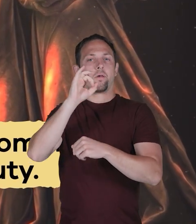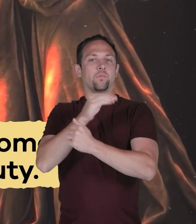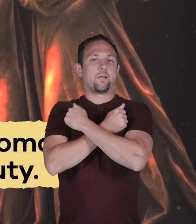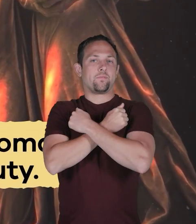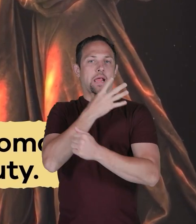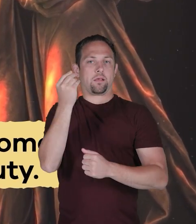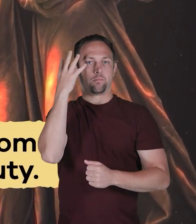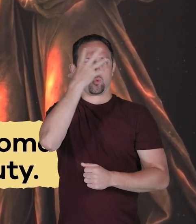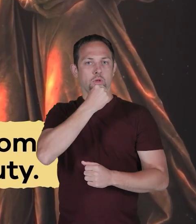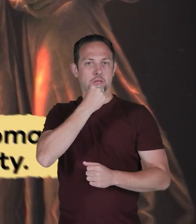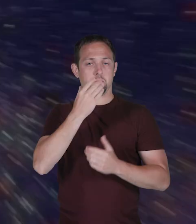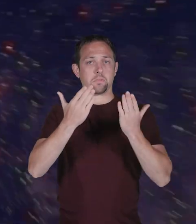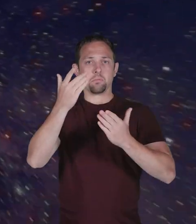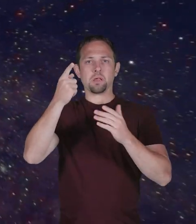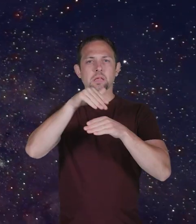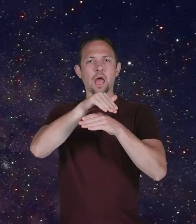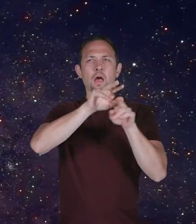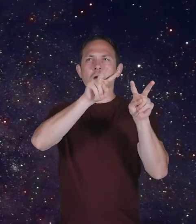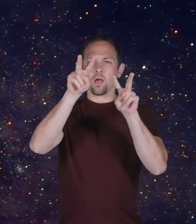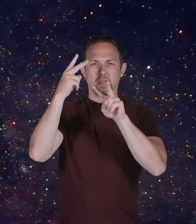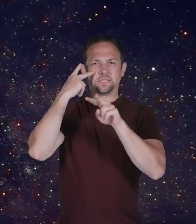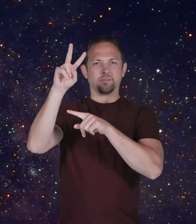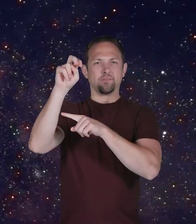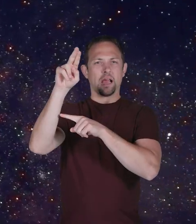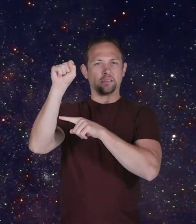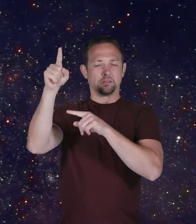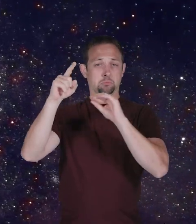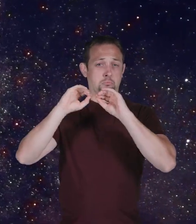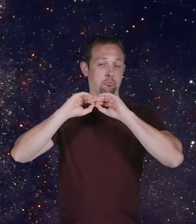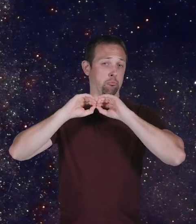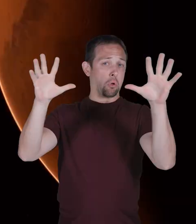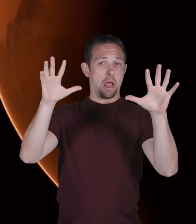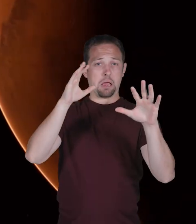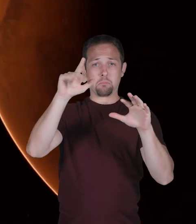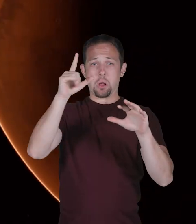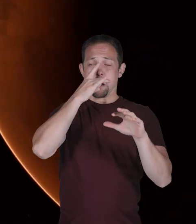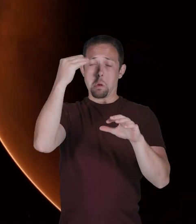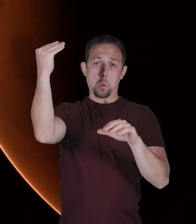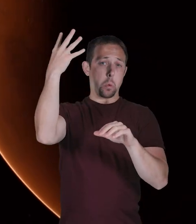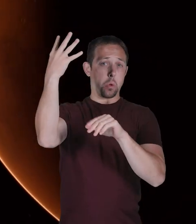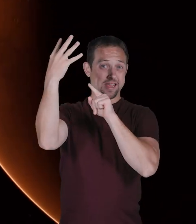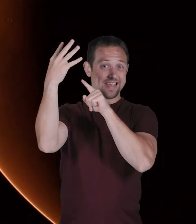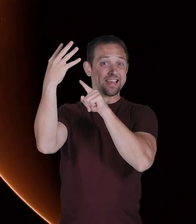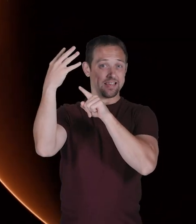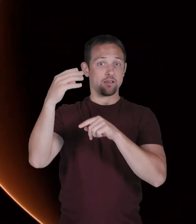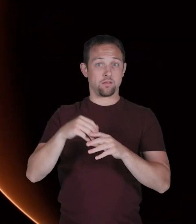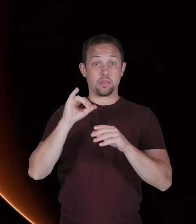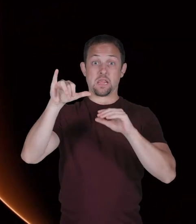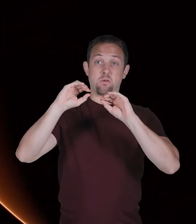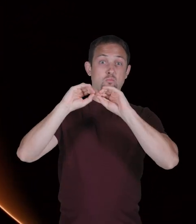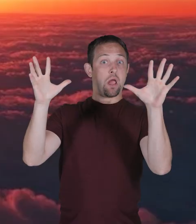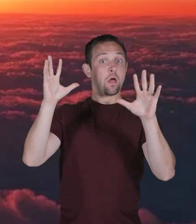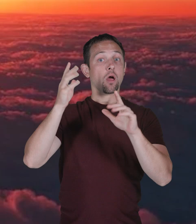goddess of love and beauty. You have probably seen Venus in the night sky, because it looks like a bright ball of